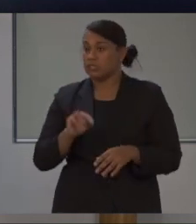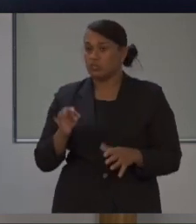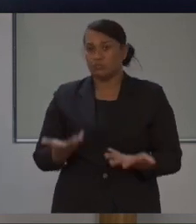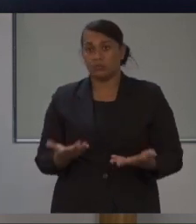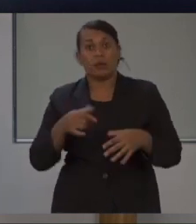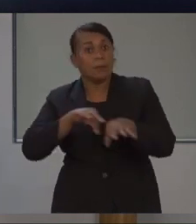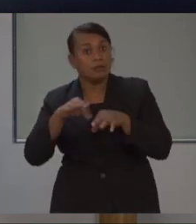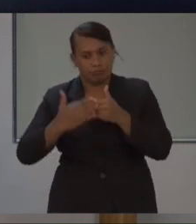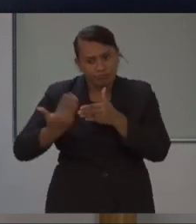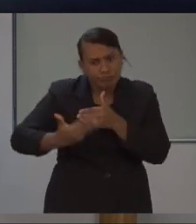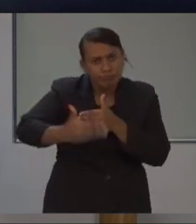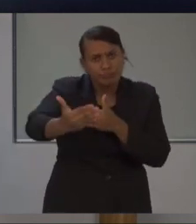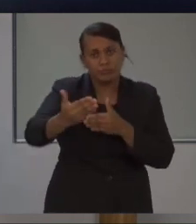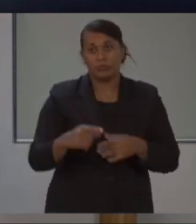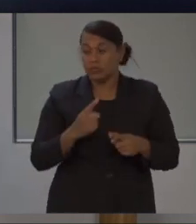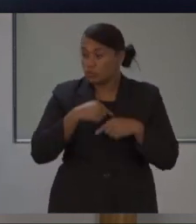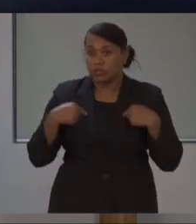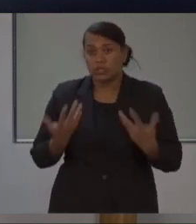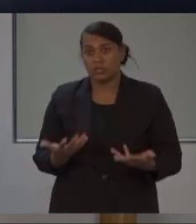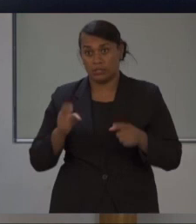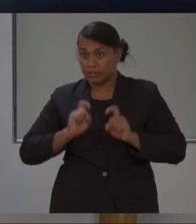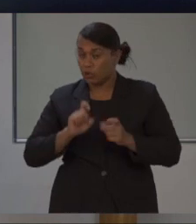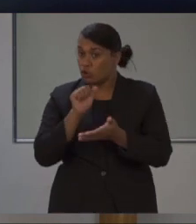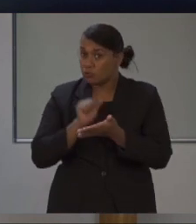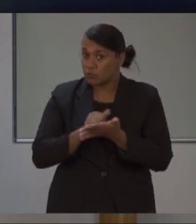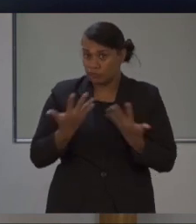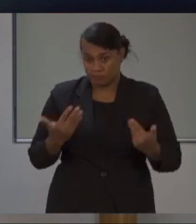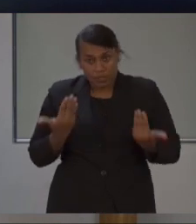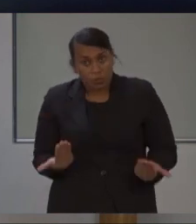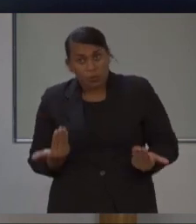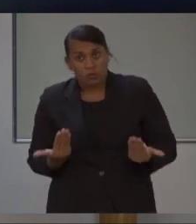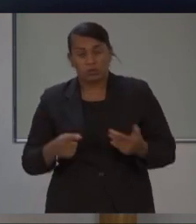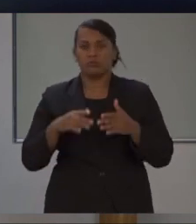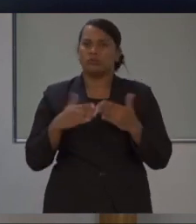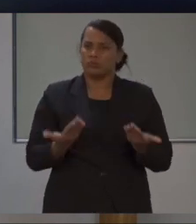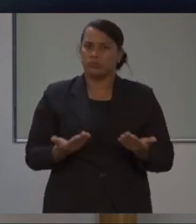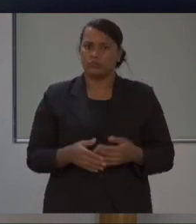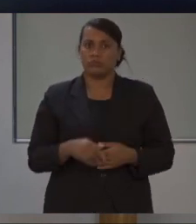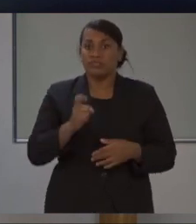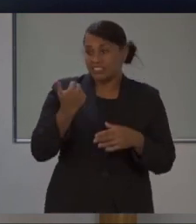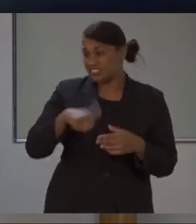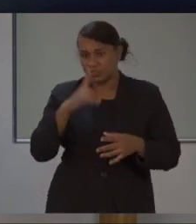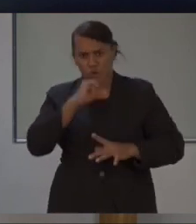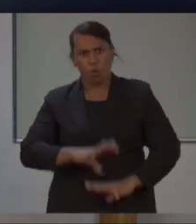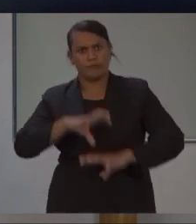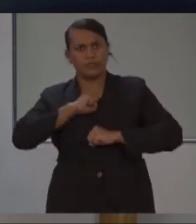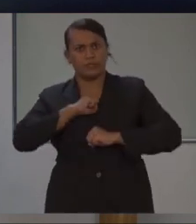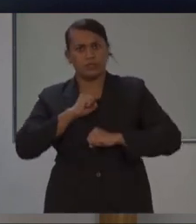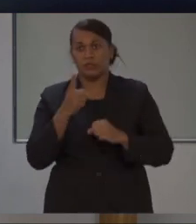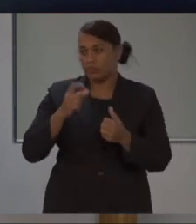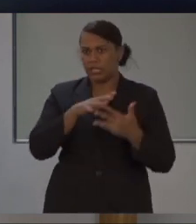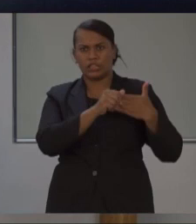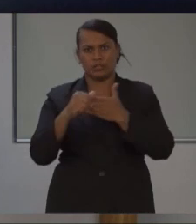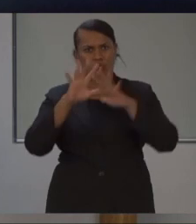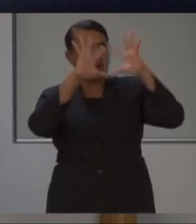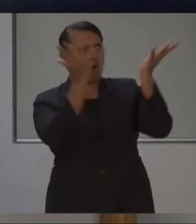If we keep this course, we will be able to confidently rank ourselves among the nations leading the world in